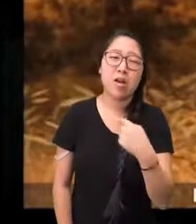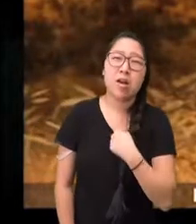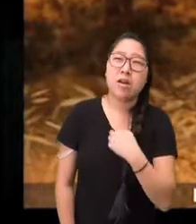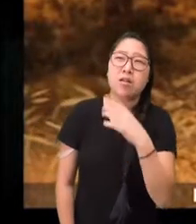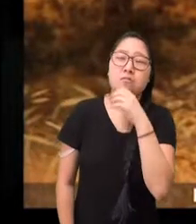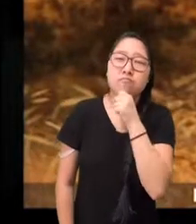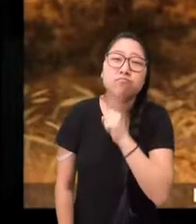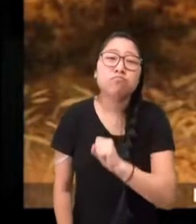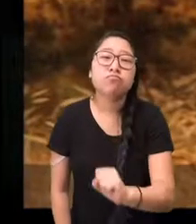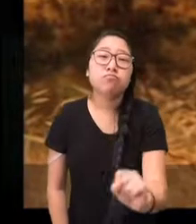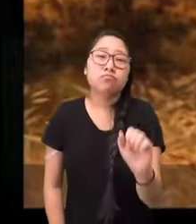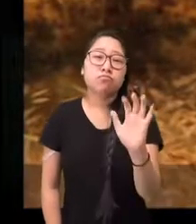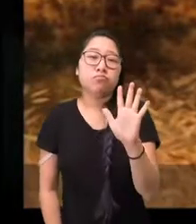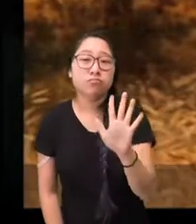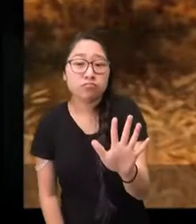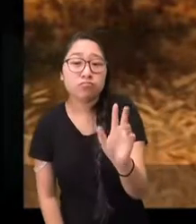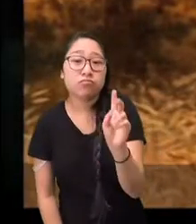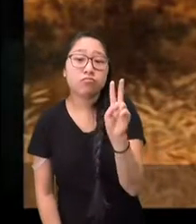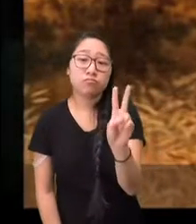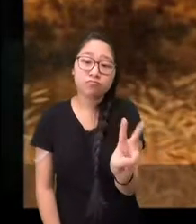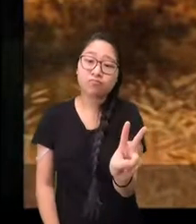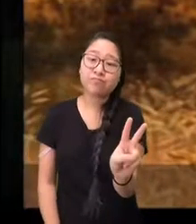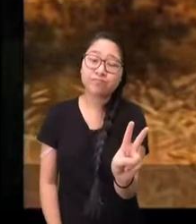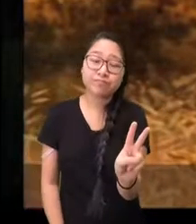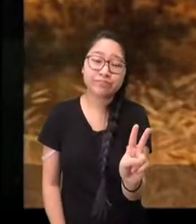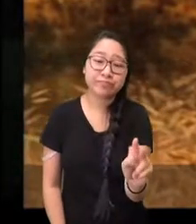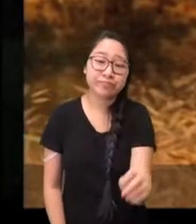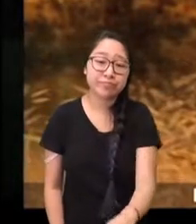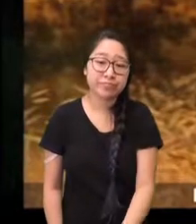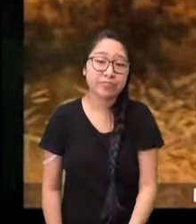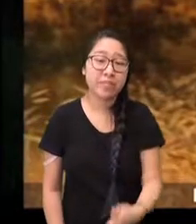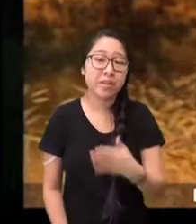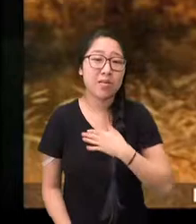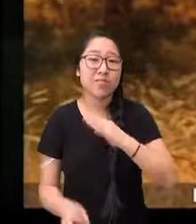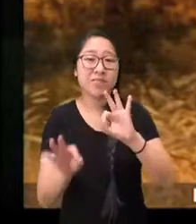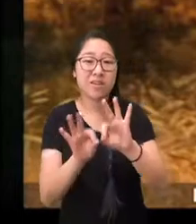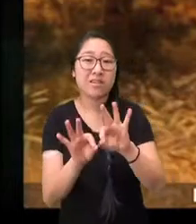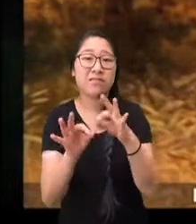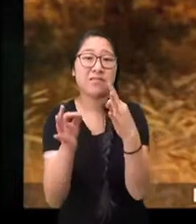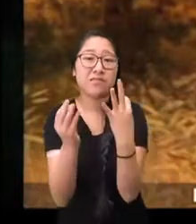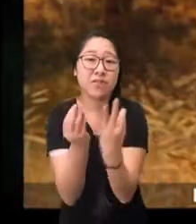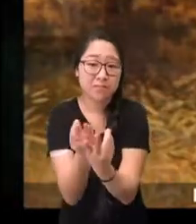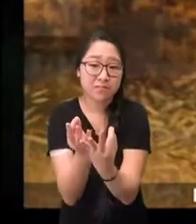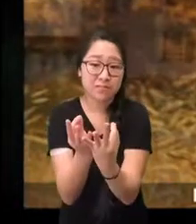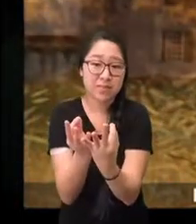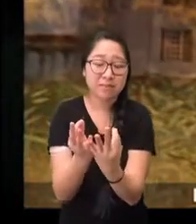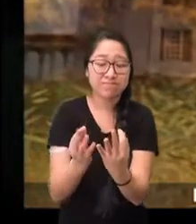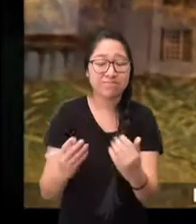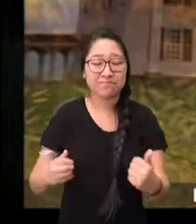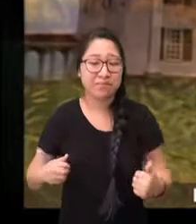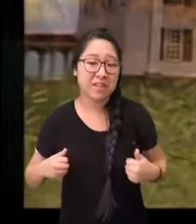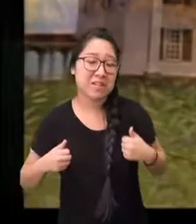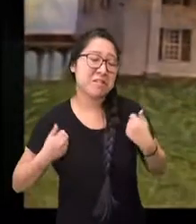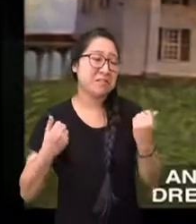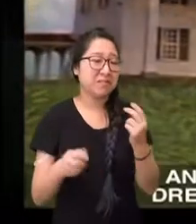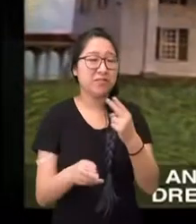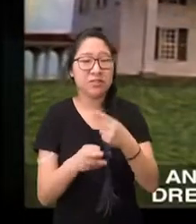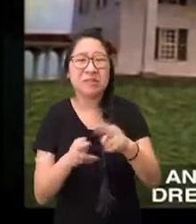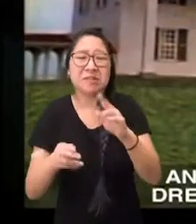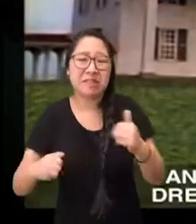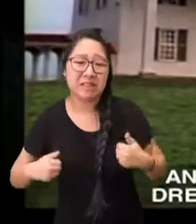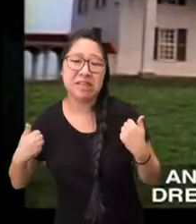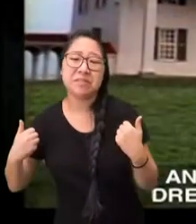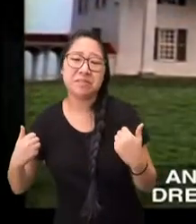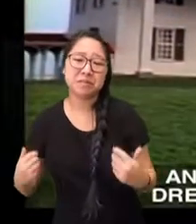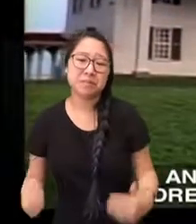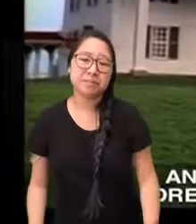am now descending the hill that I have been 52 years and climbing I'm from a short-lived family